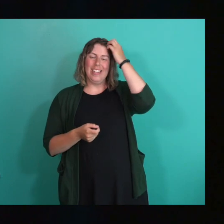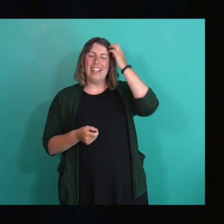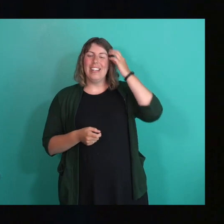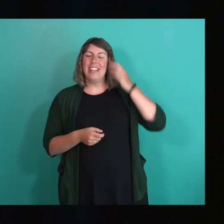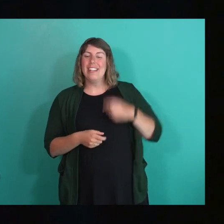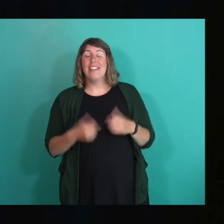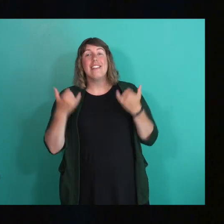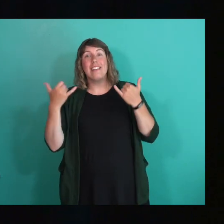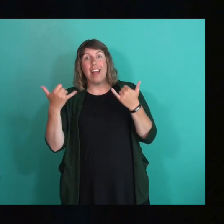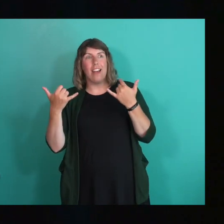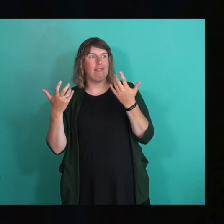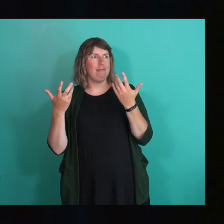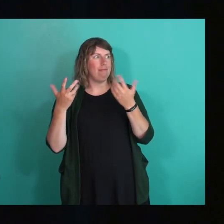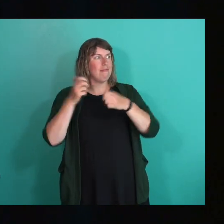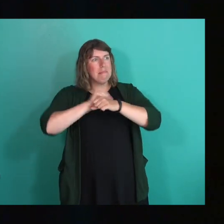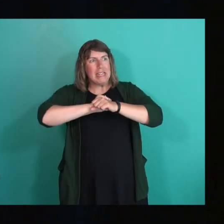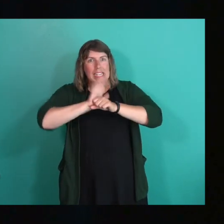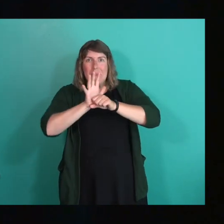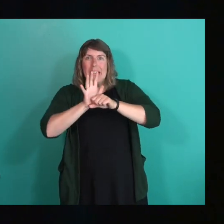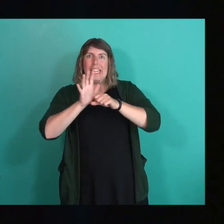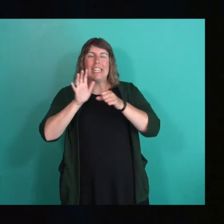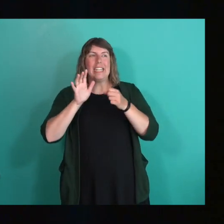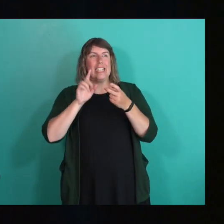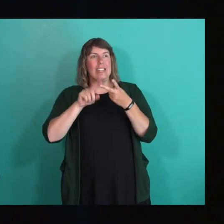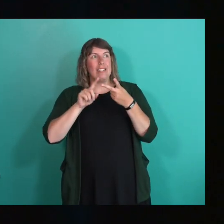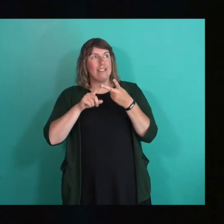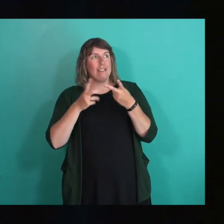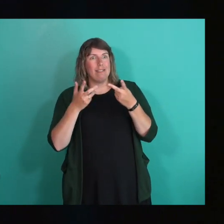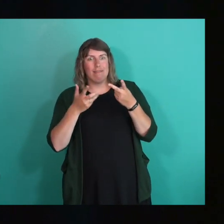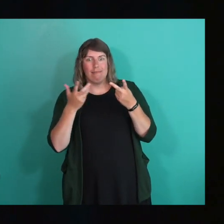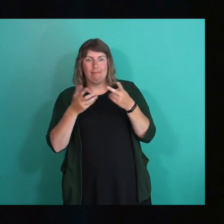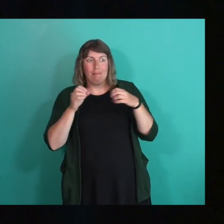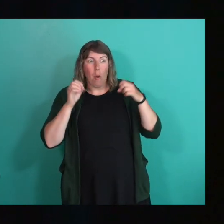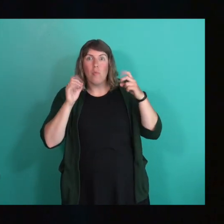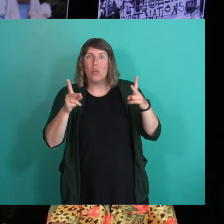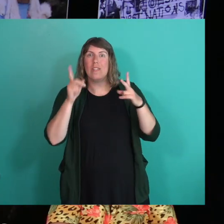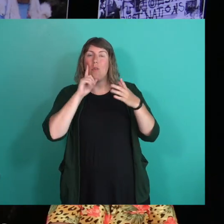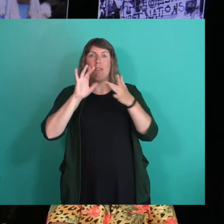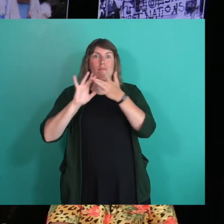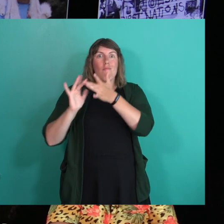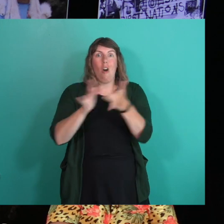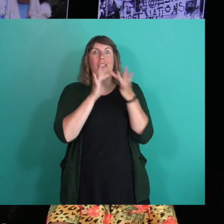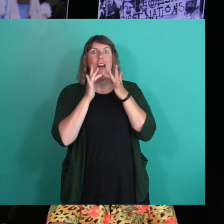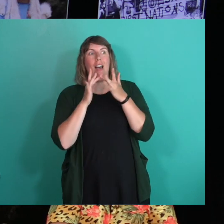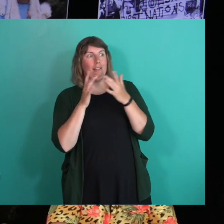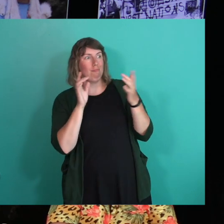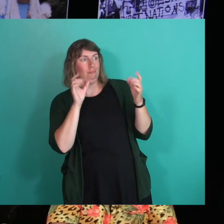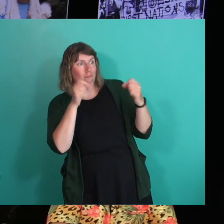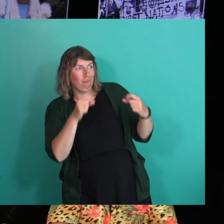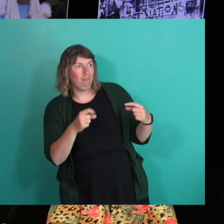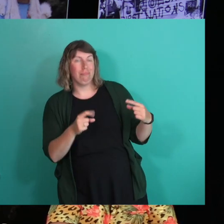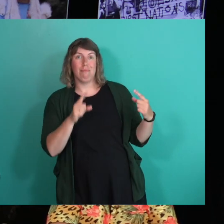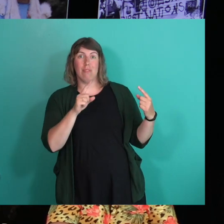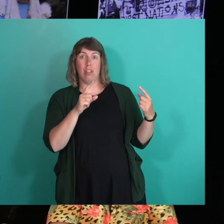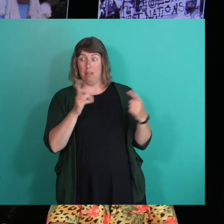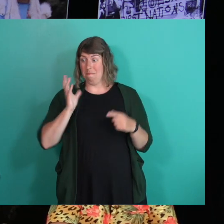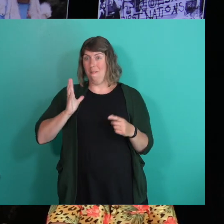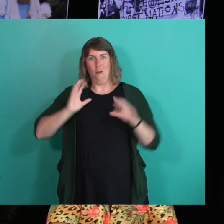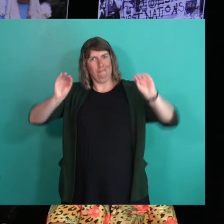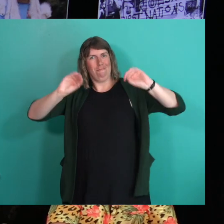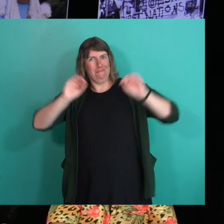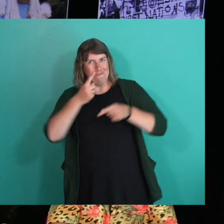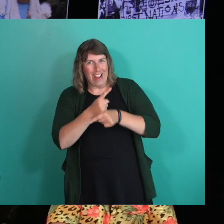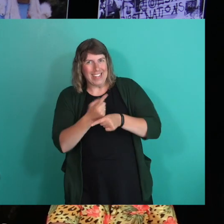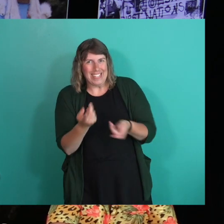now with all of the opportunities for online interaction. It wasn't always that way,